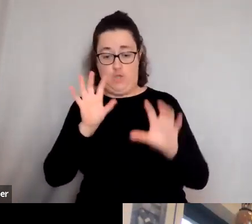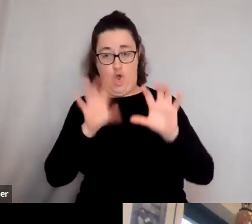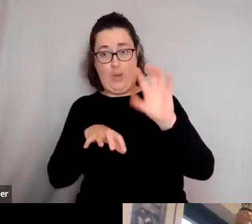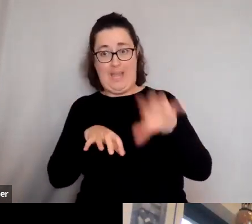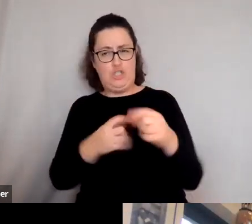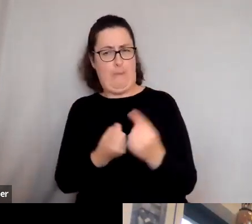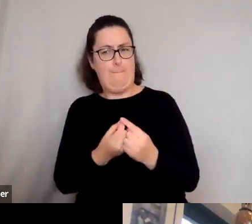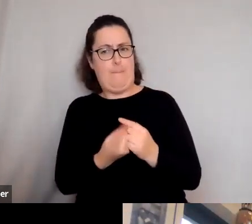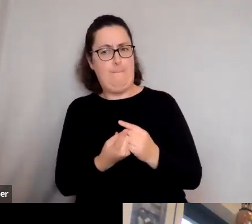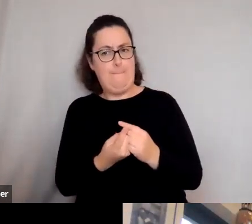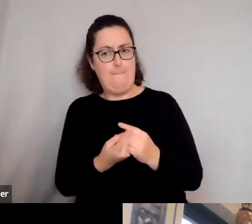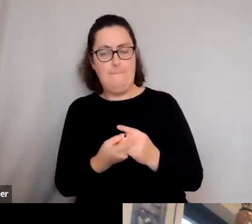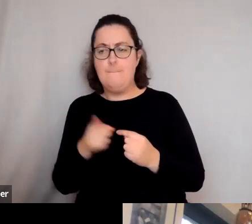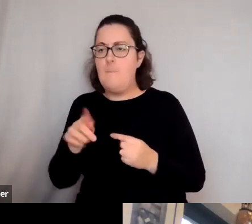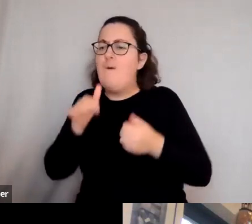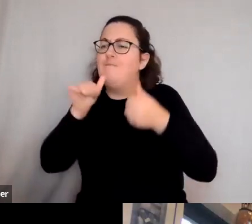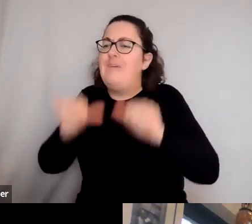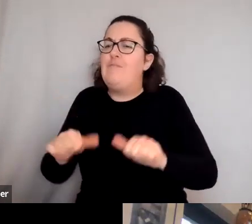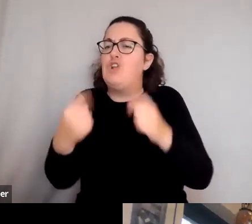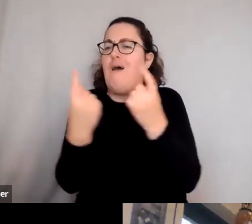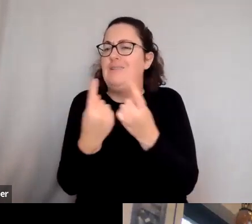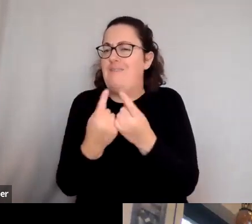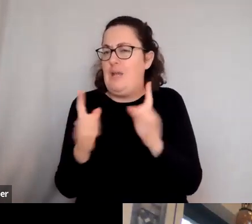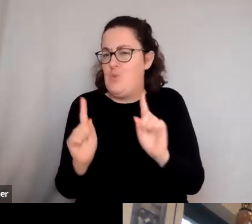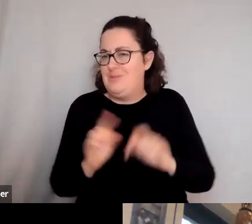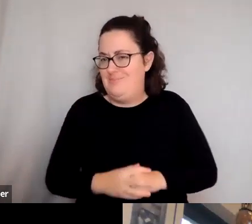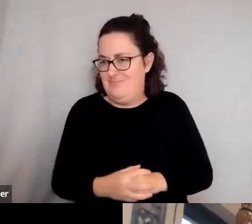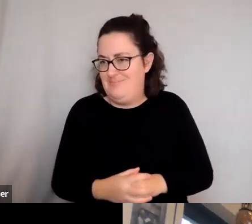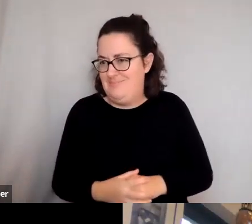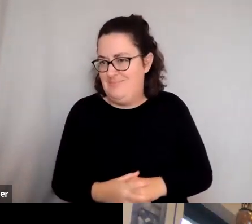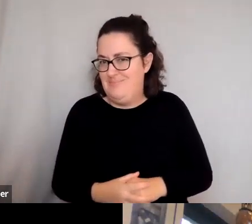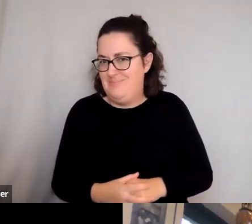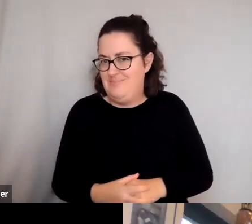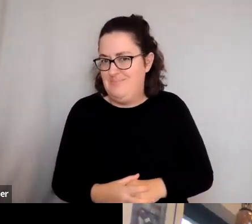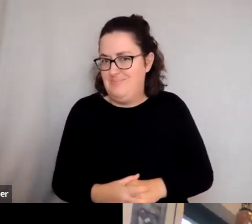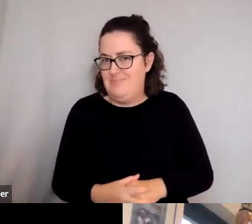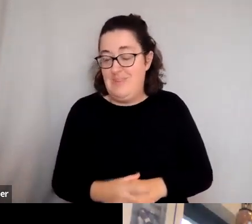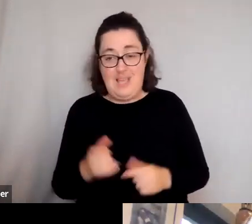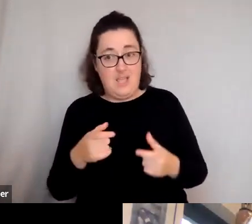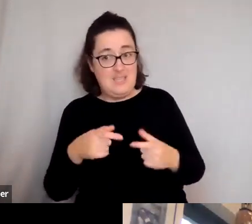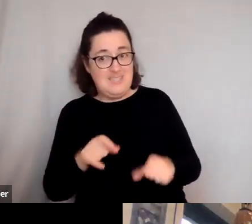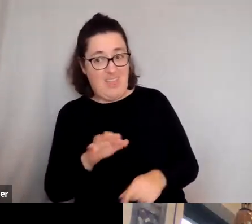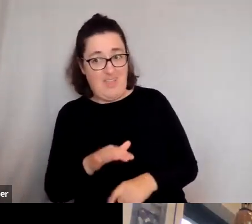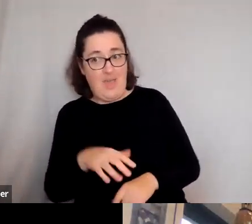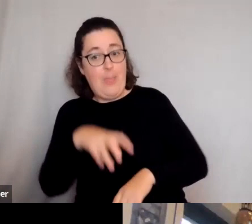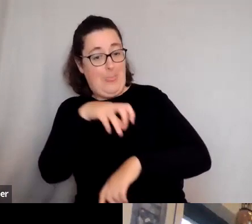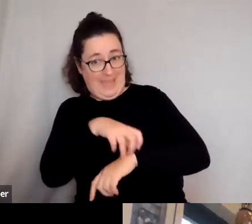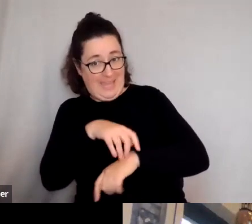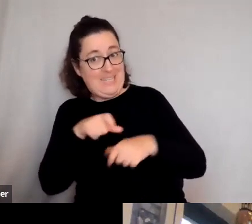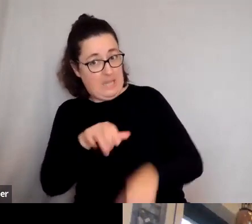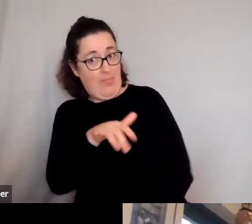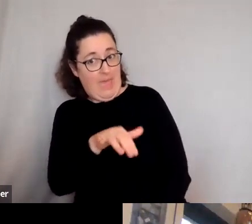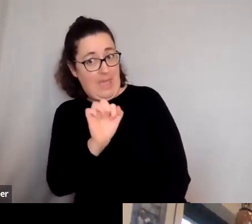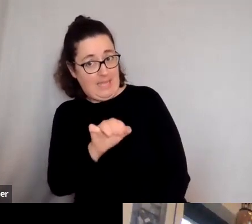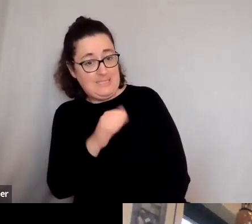Um, what's your favorite artifact? Well, I'm not, the cake, the cake is still around, but,